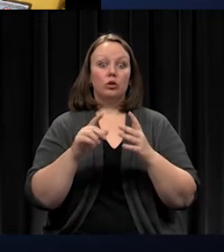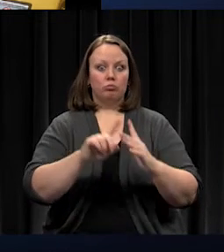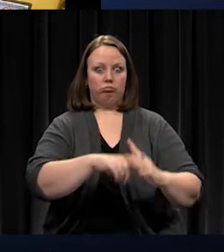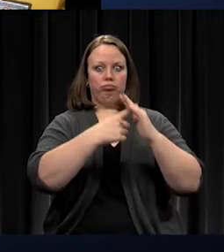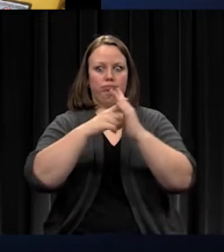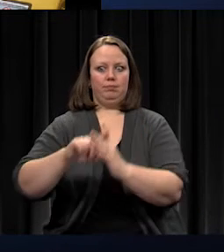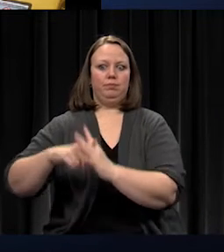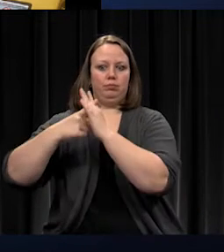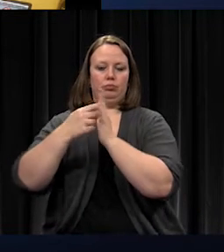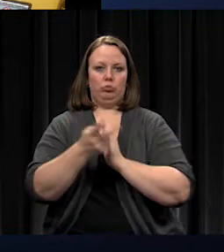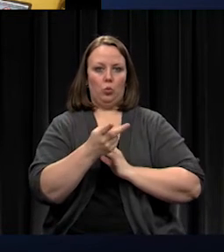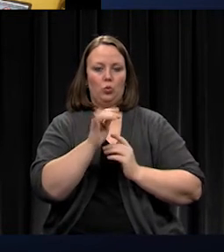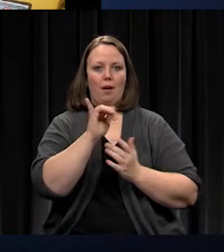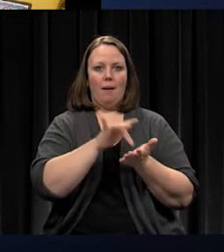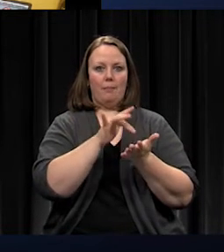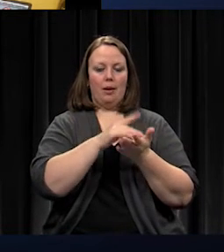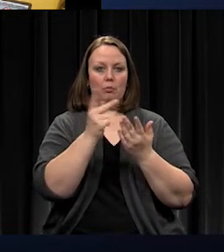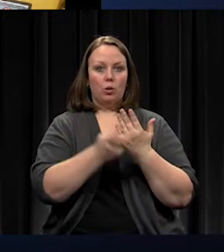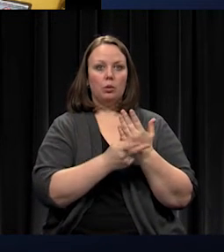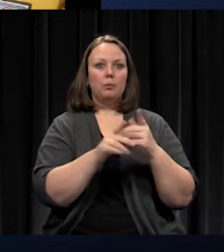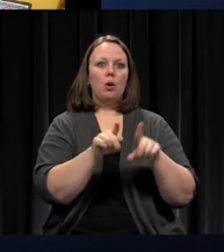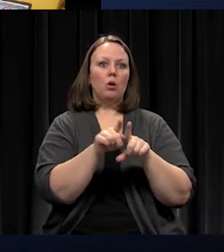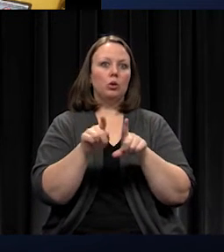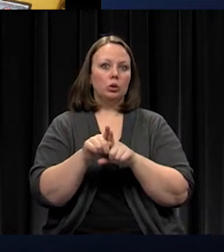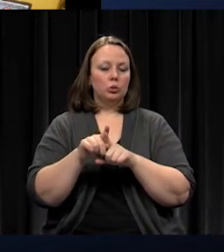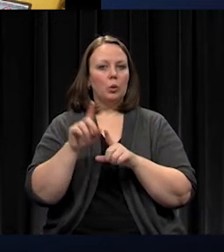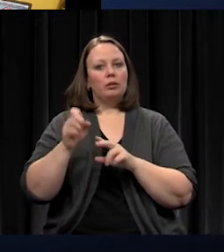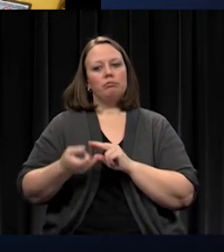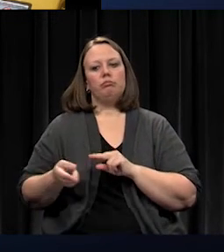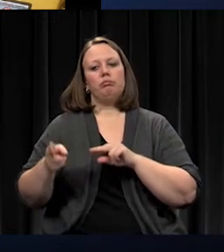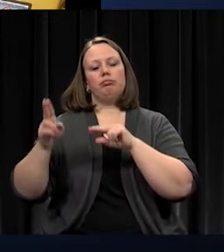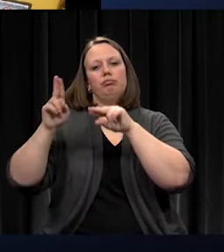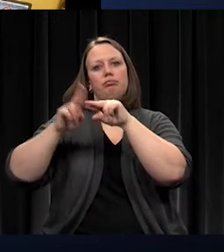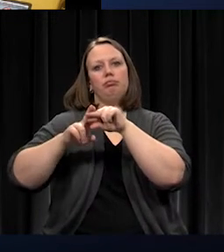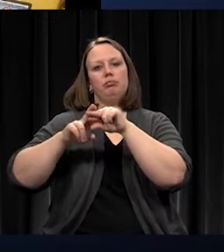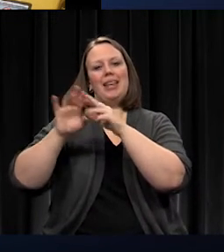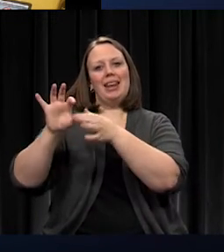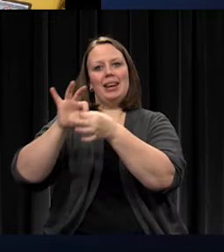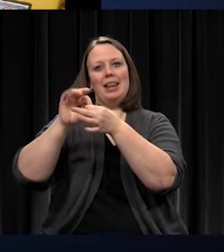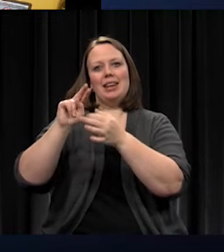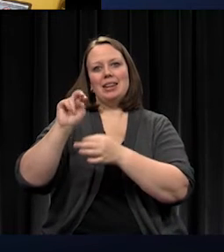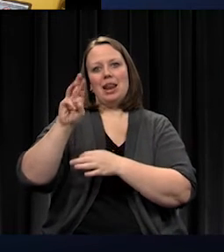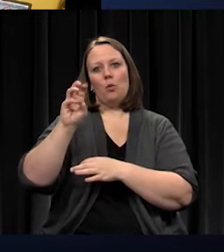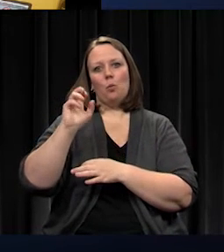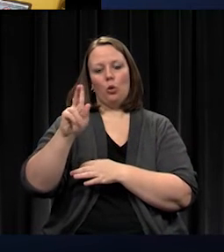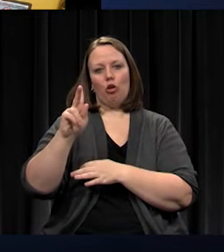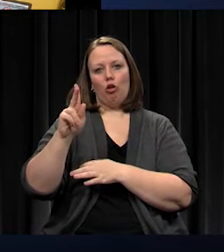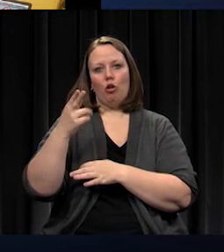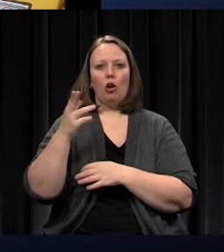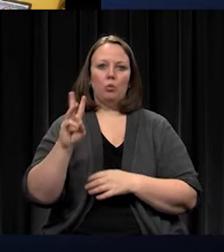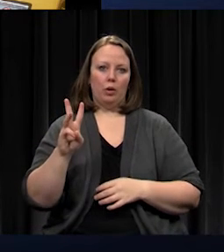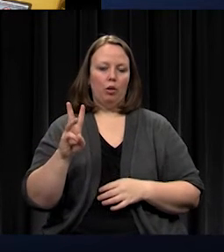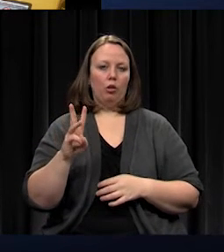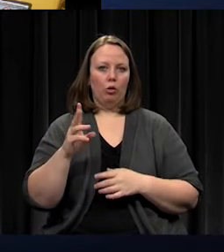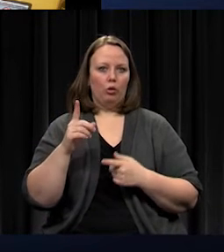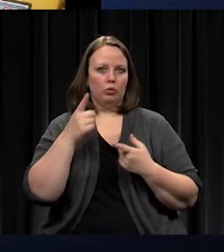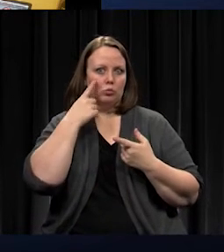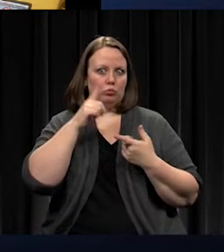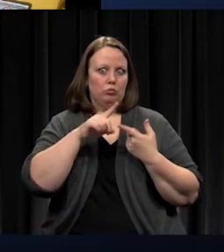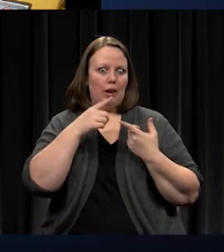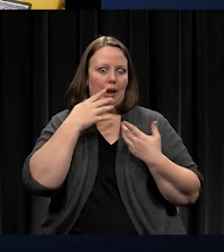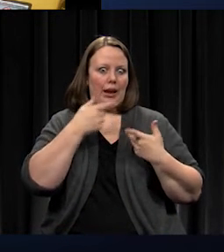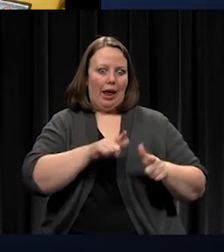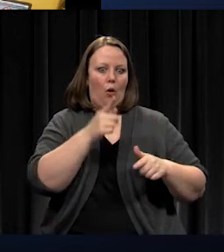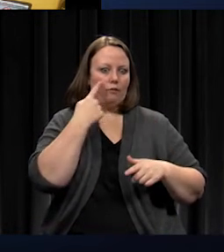enhance our infrastructure network hardware in order to accommodate those devices. And that work was done. We upgraded